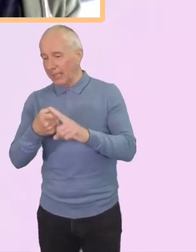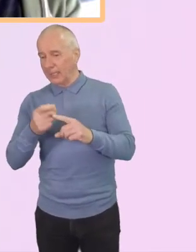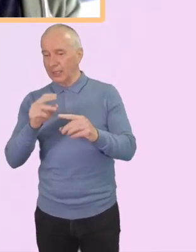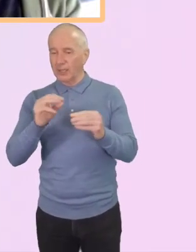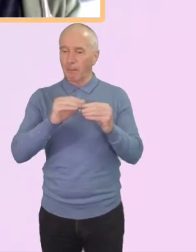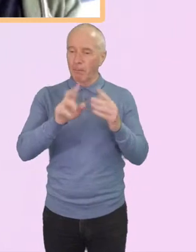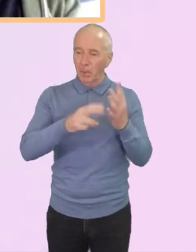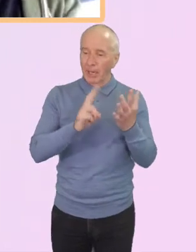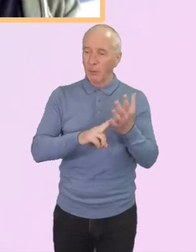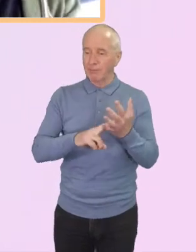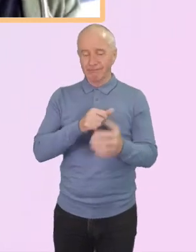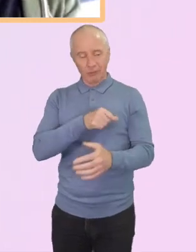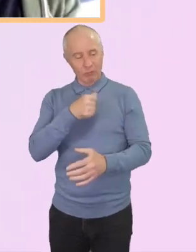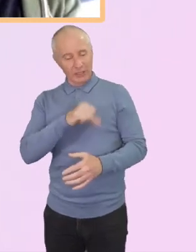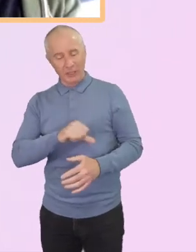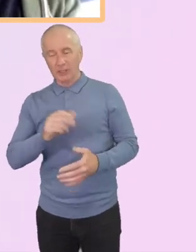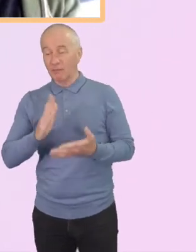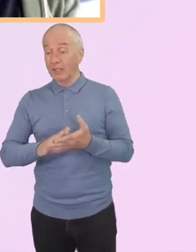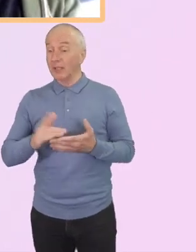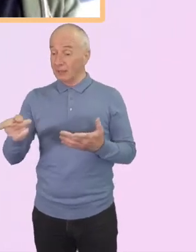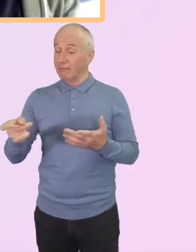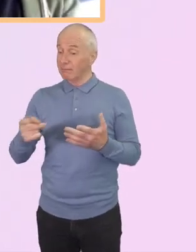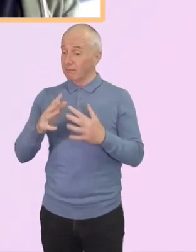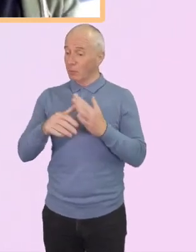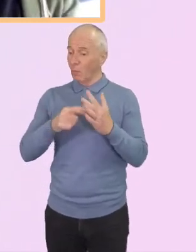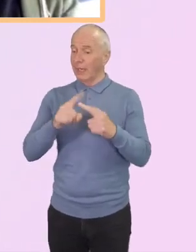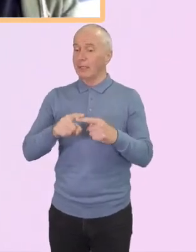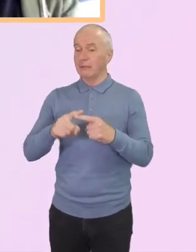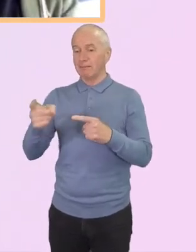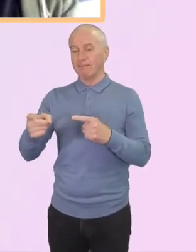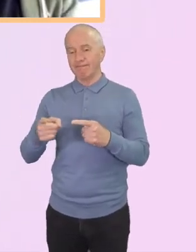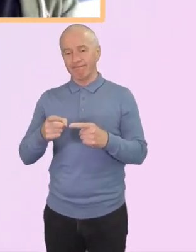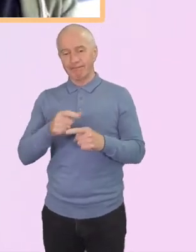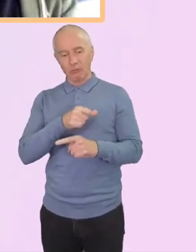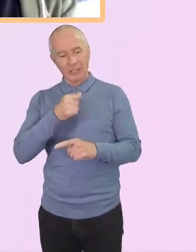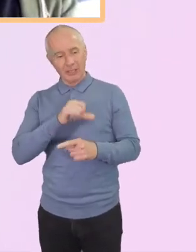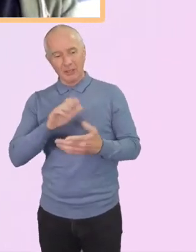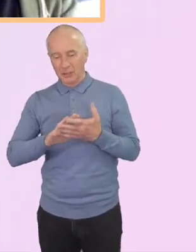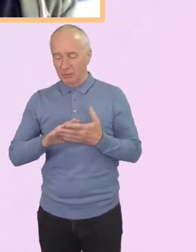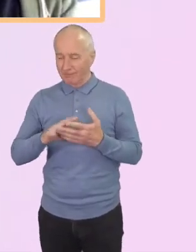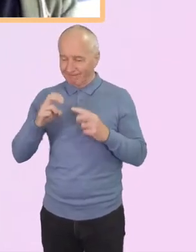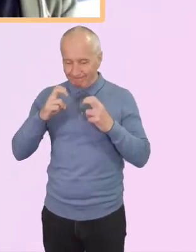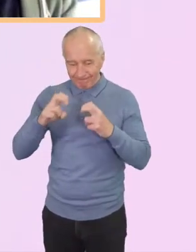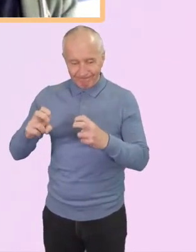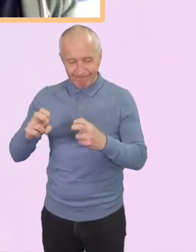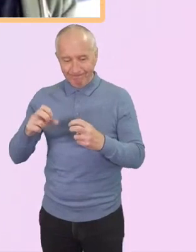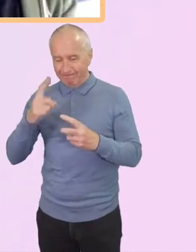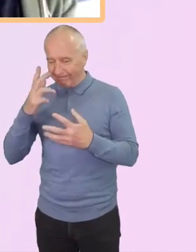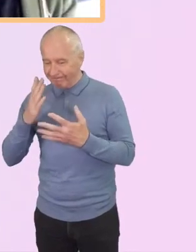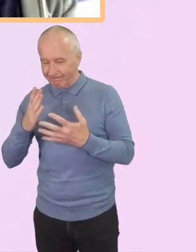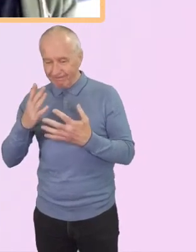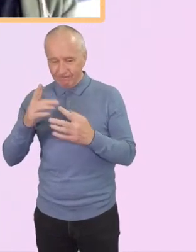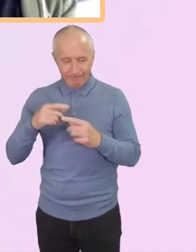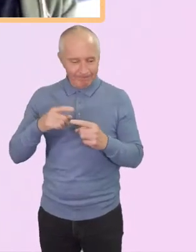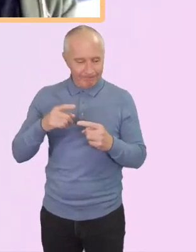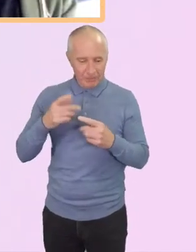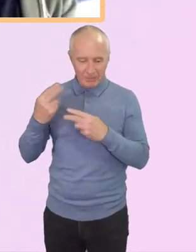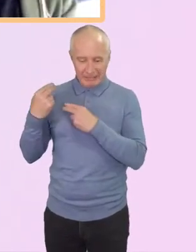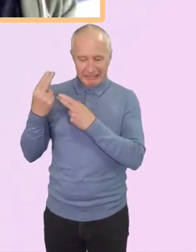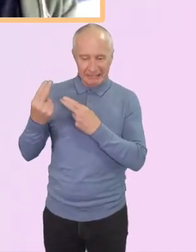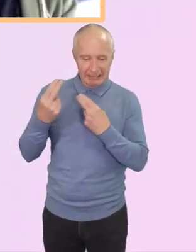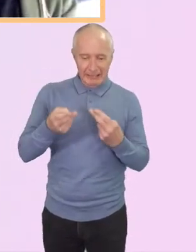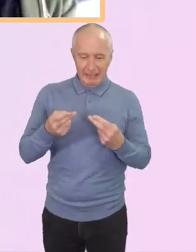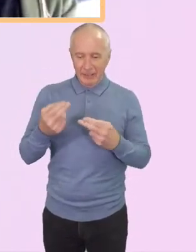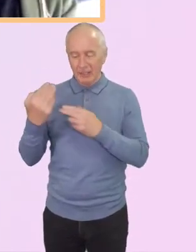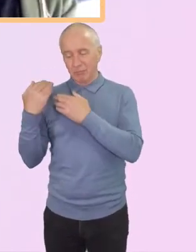necessary for white Christians to explore race, to share the burden, and to make positive changes to our